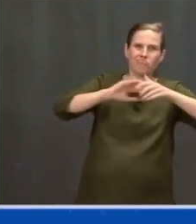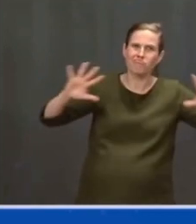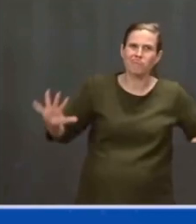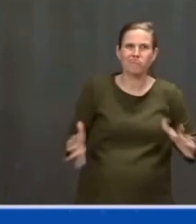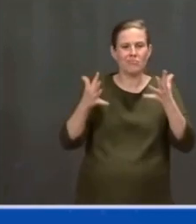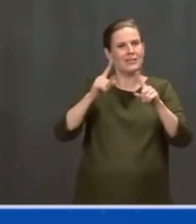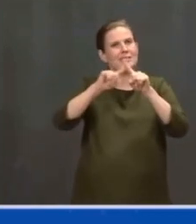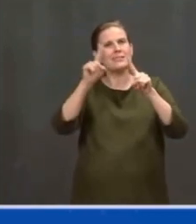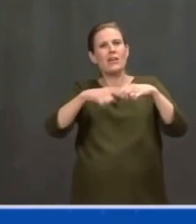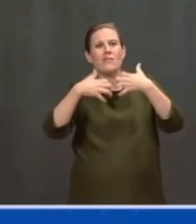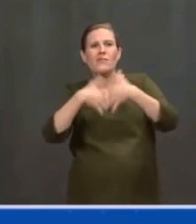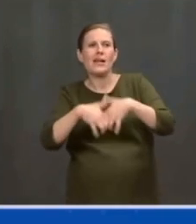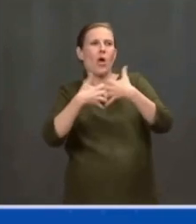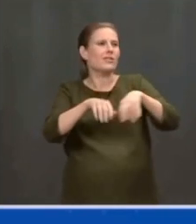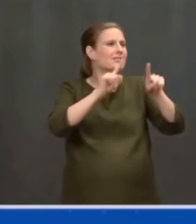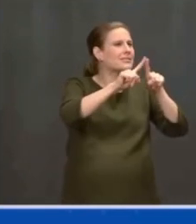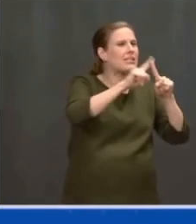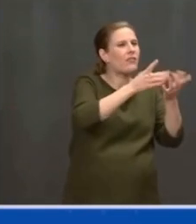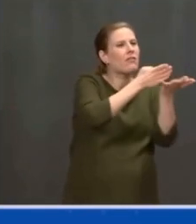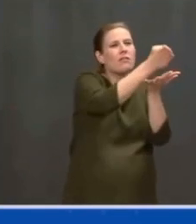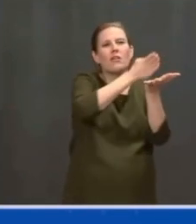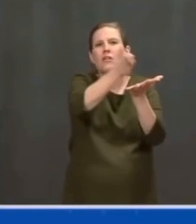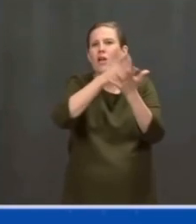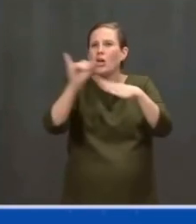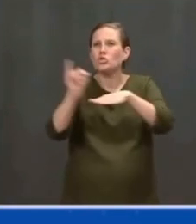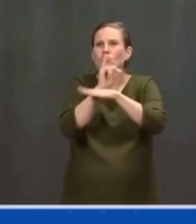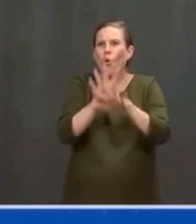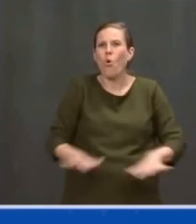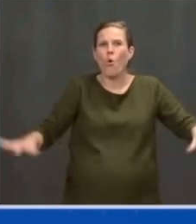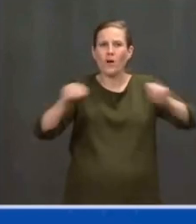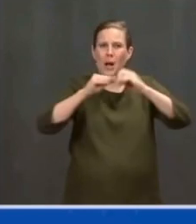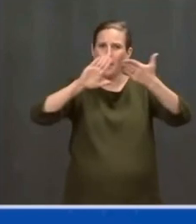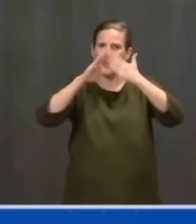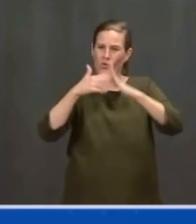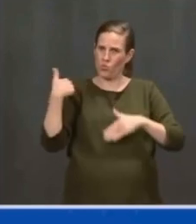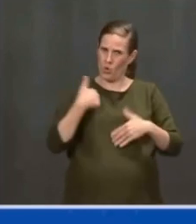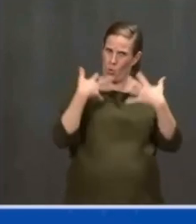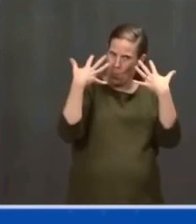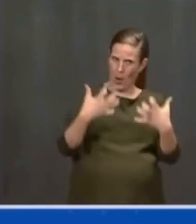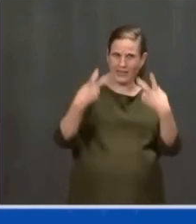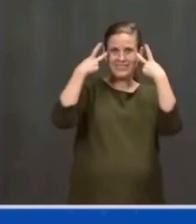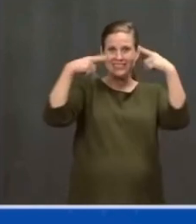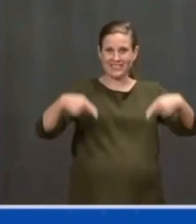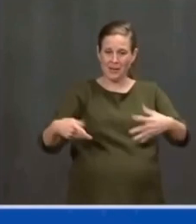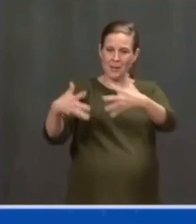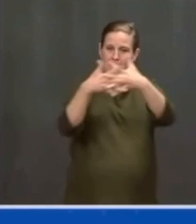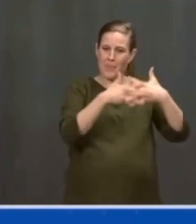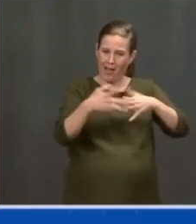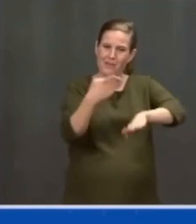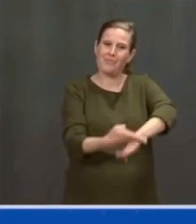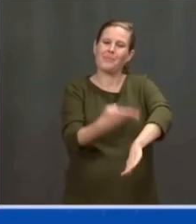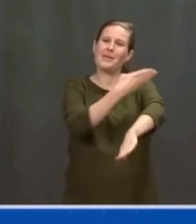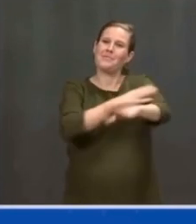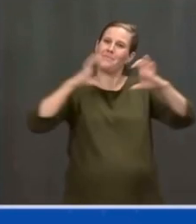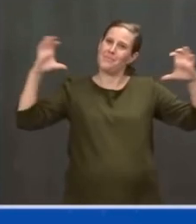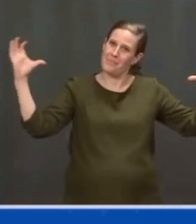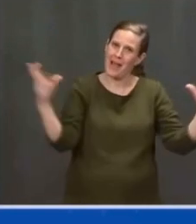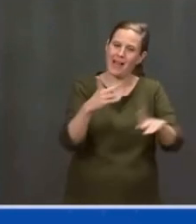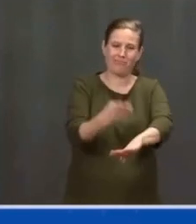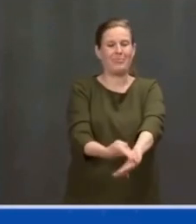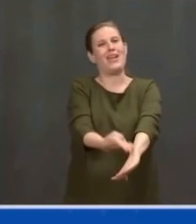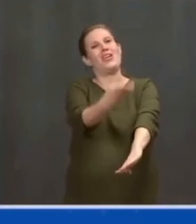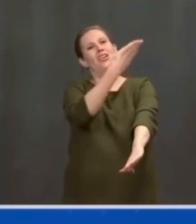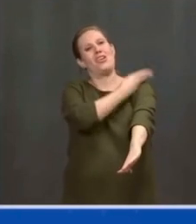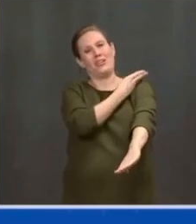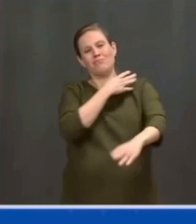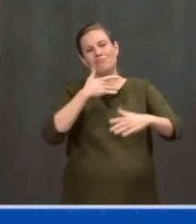and the middle class. We're ready to build America back better. So it is my pleasure and it is my honor to introduce the President